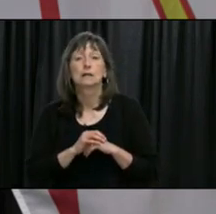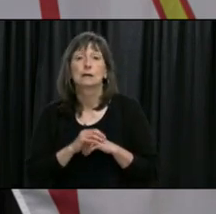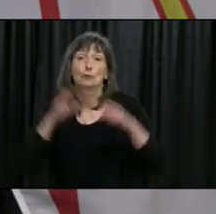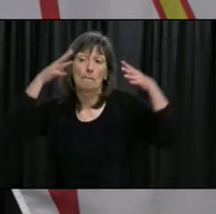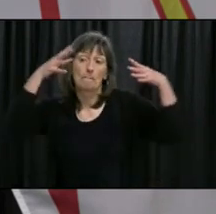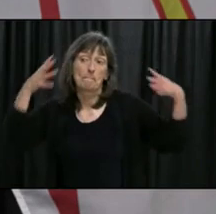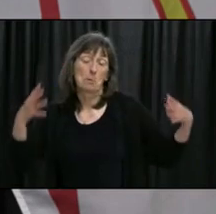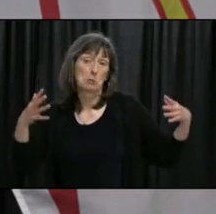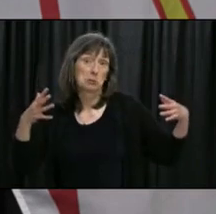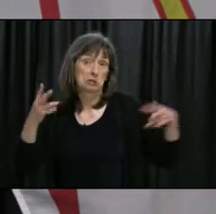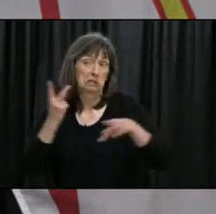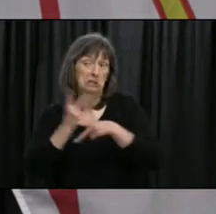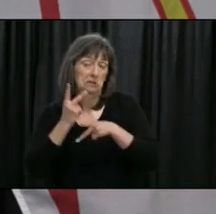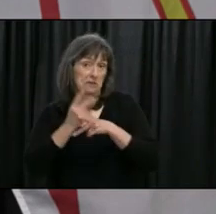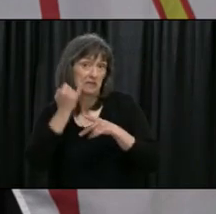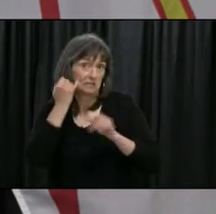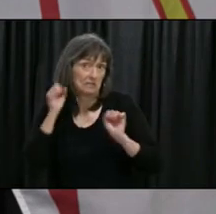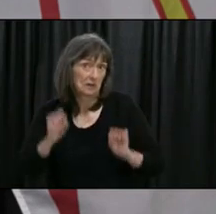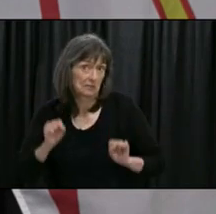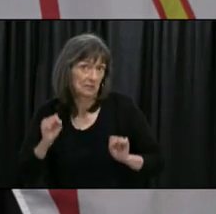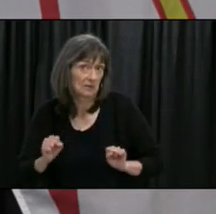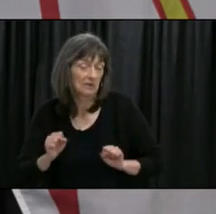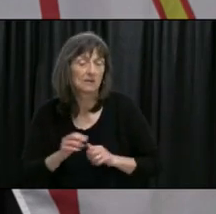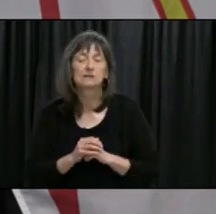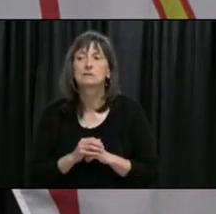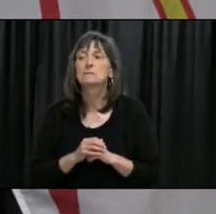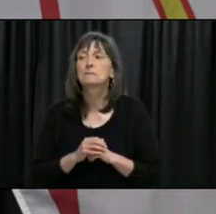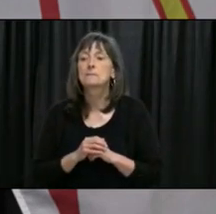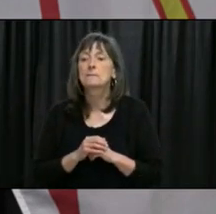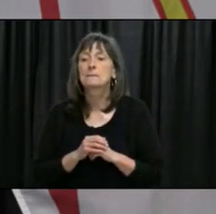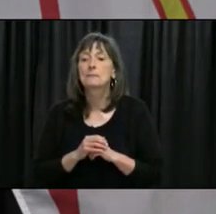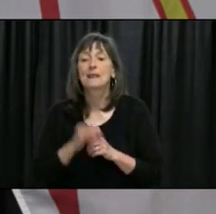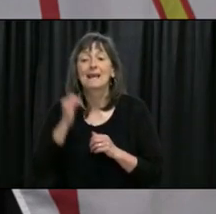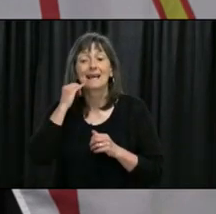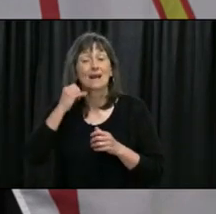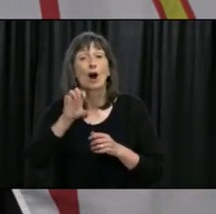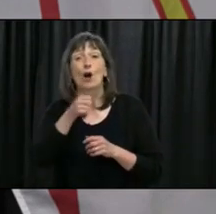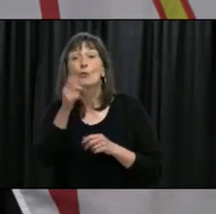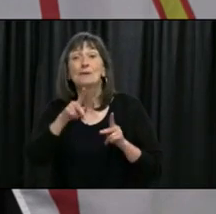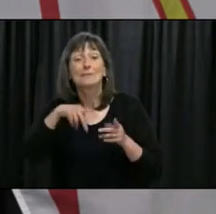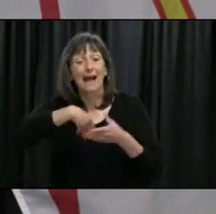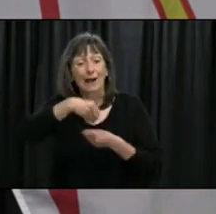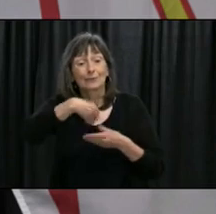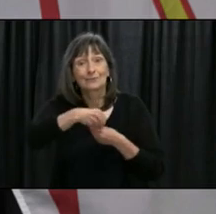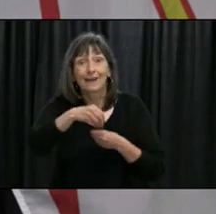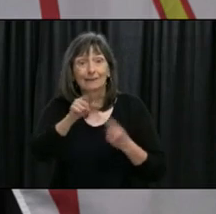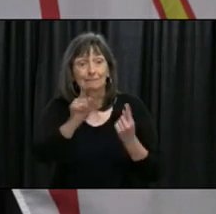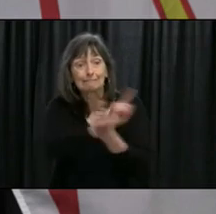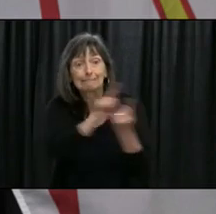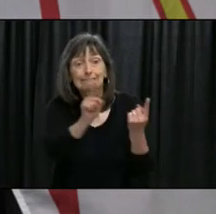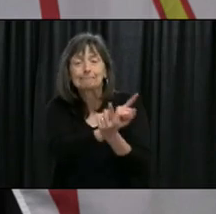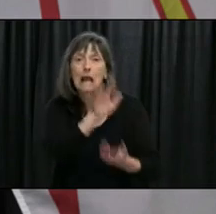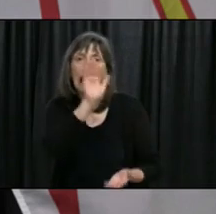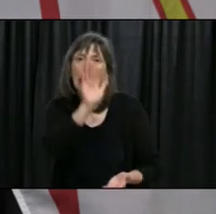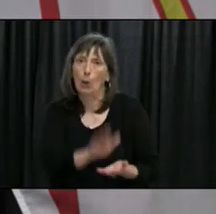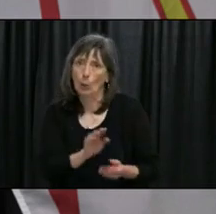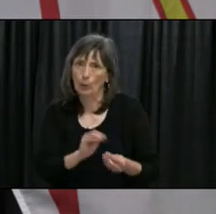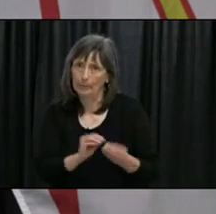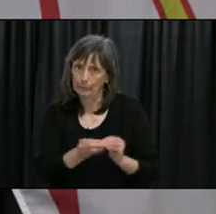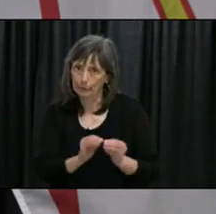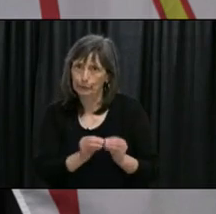your bubble and that you keep those close contacts outside of your bubble as low as you can and